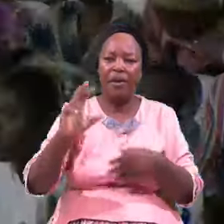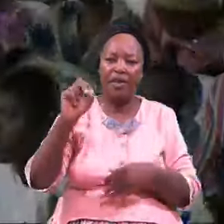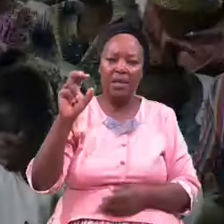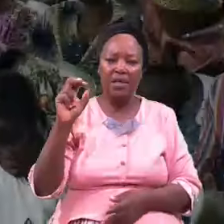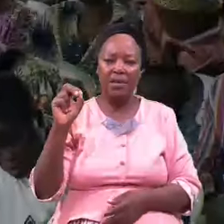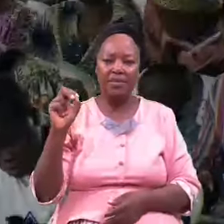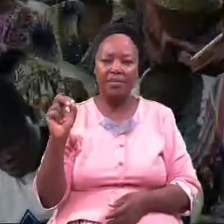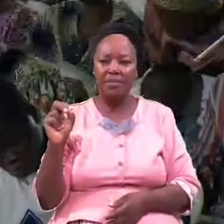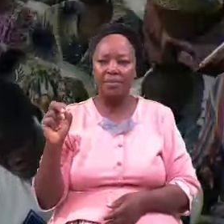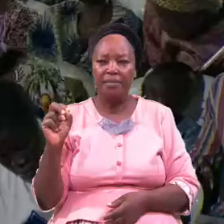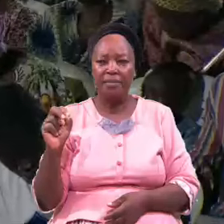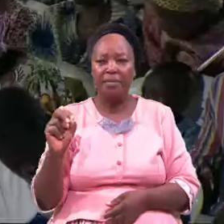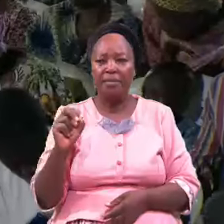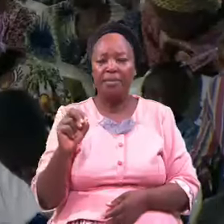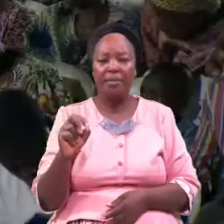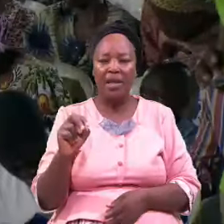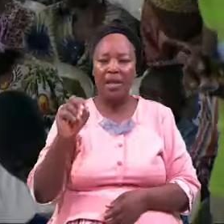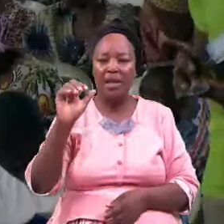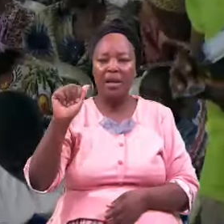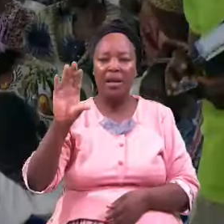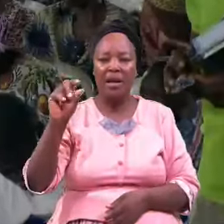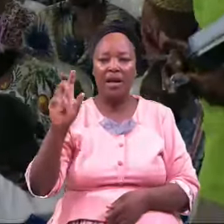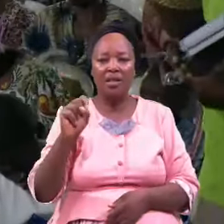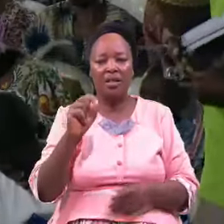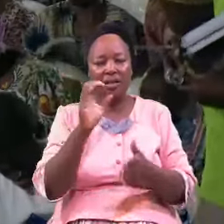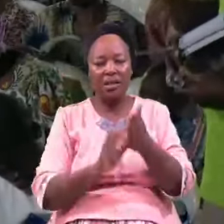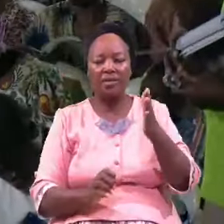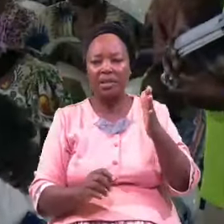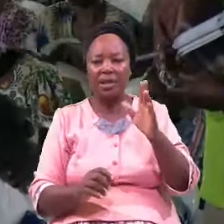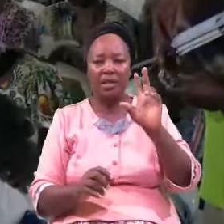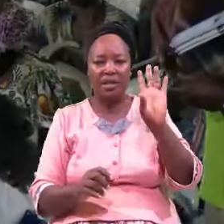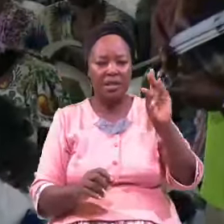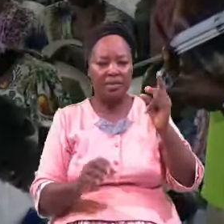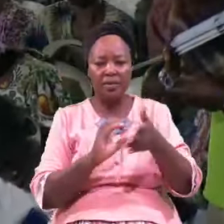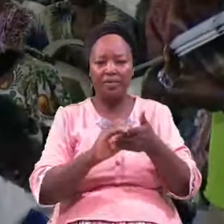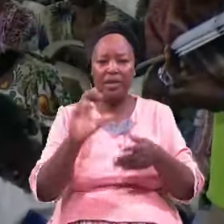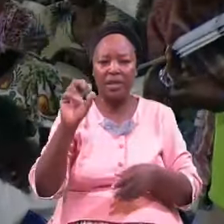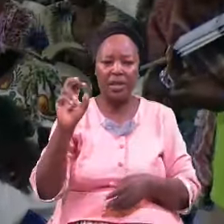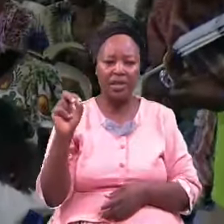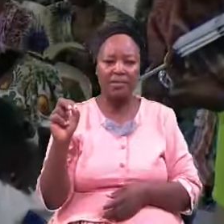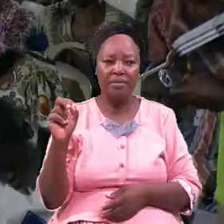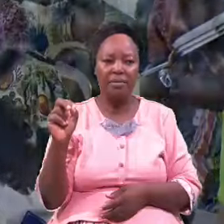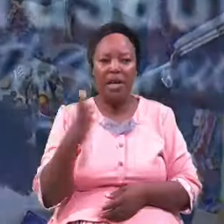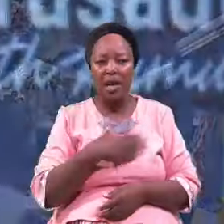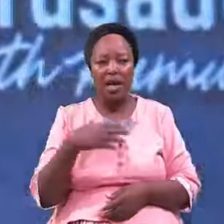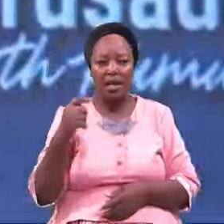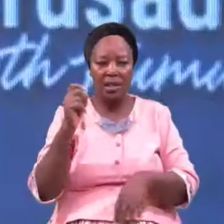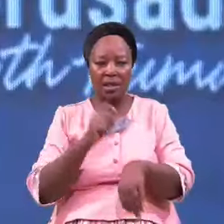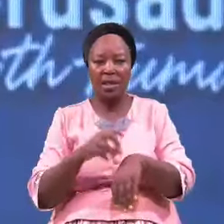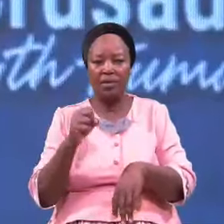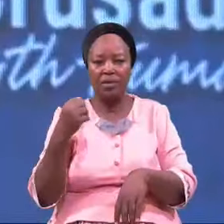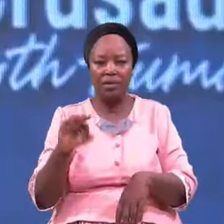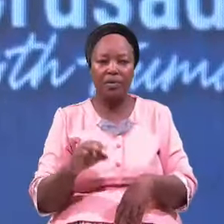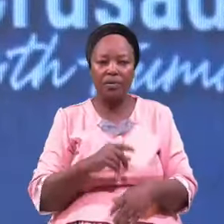Acts Chapter 17 Vastati At The Times Of